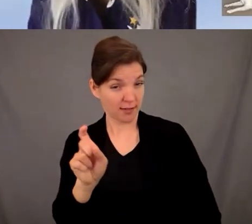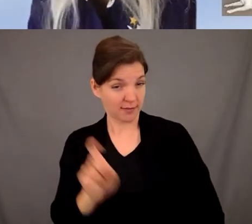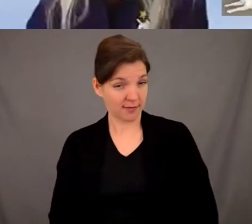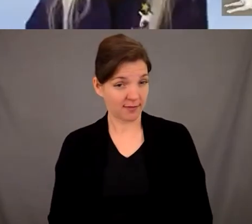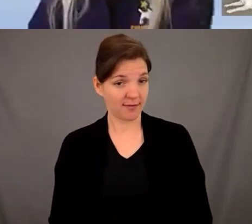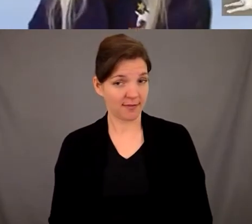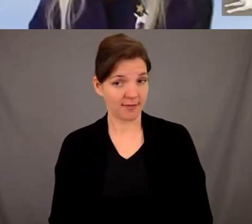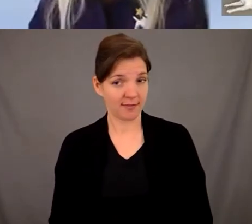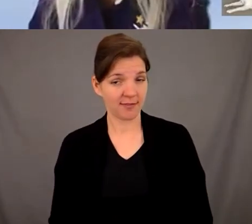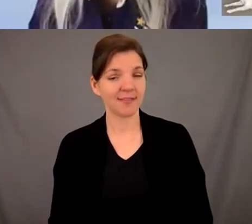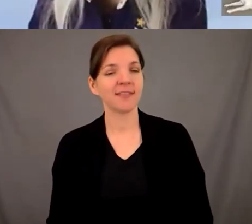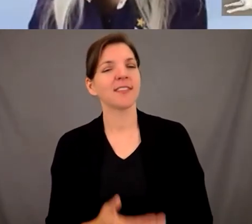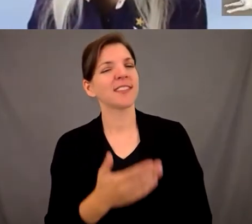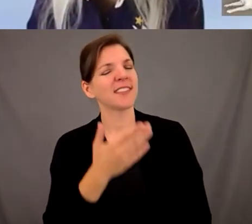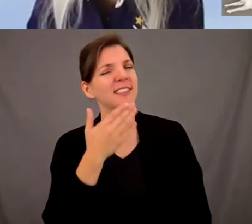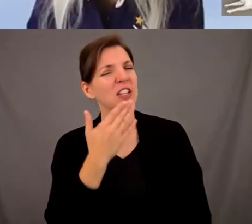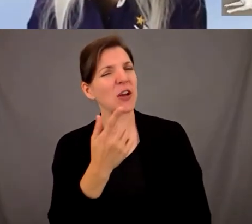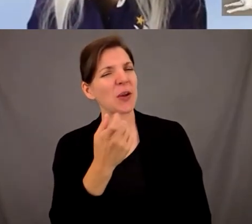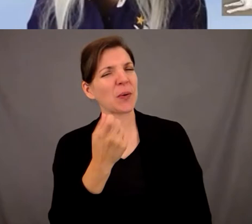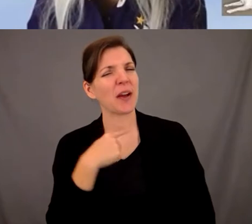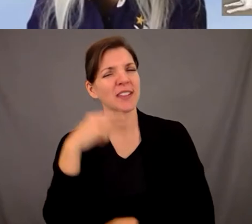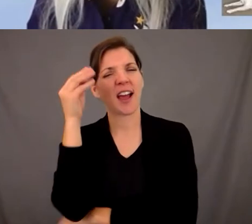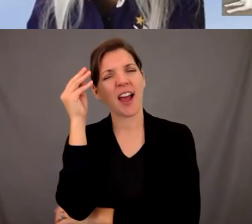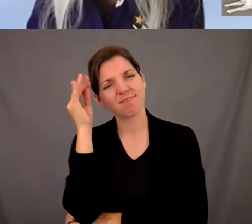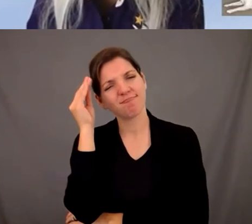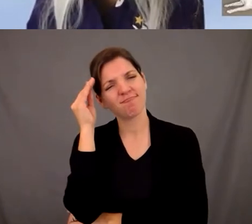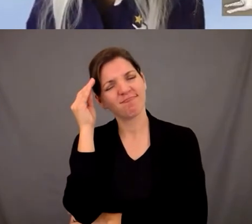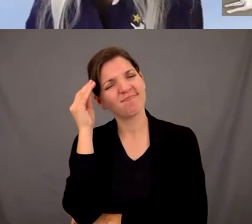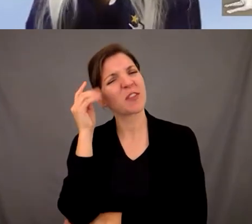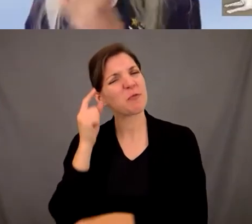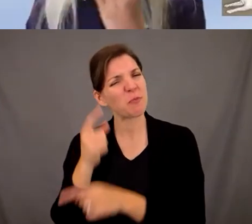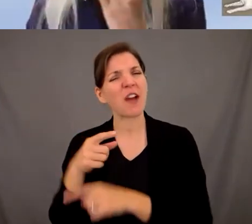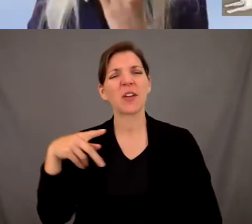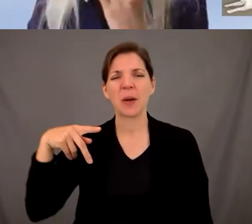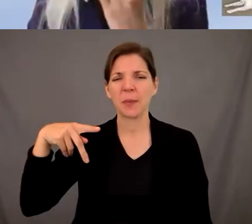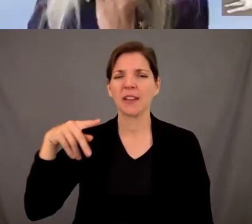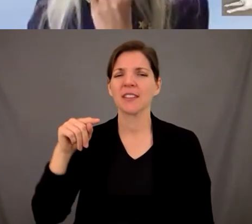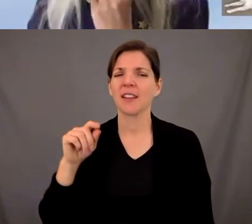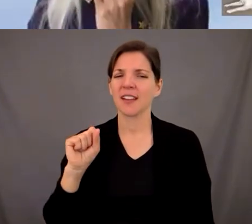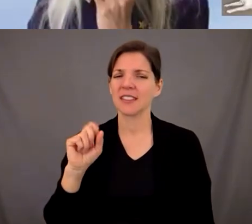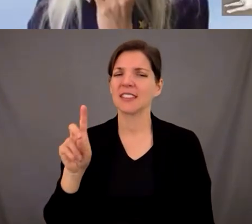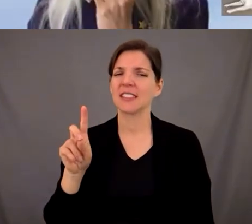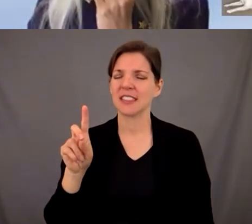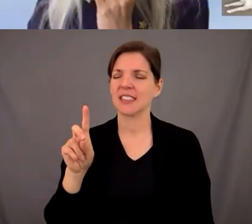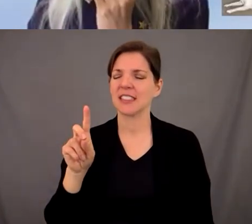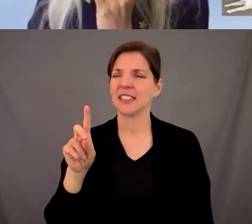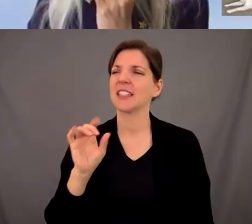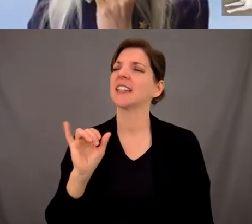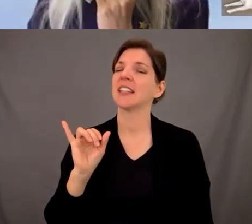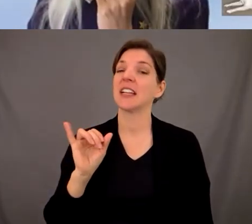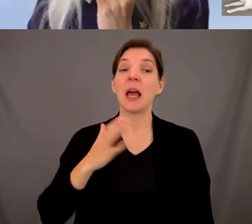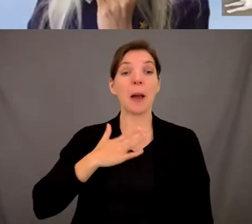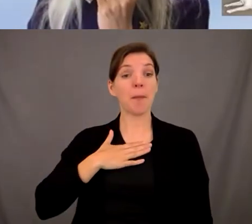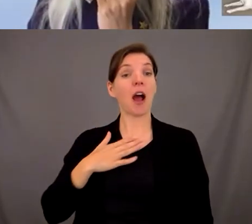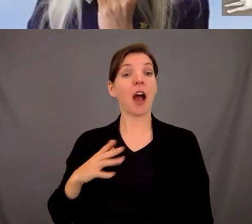great question that got me thinking about that actually for ptsd response um i know my dog usually can't handle